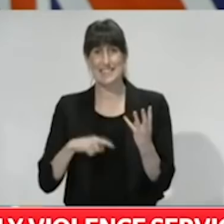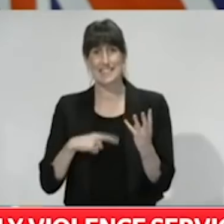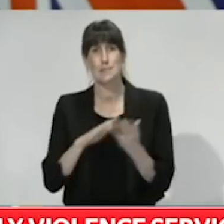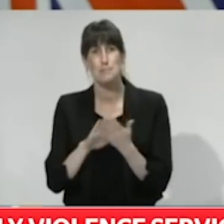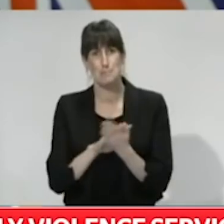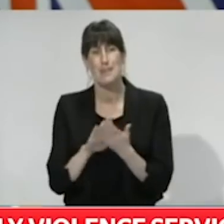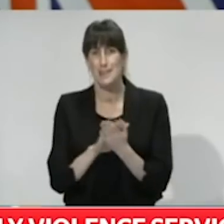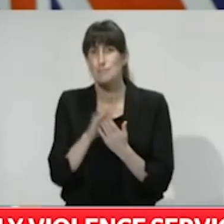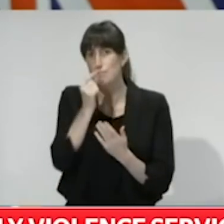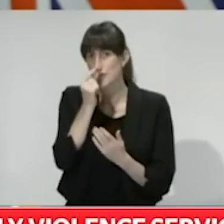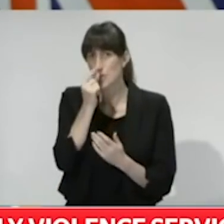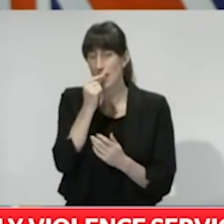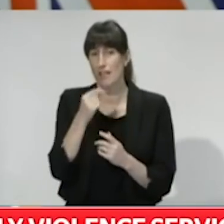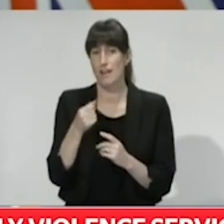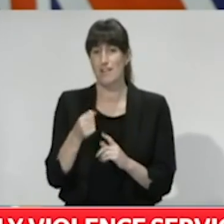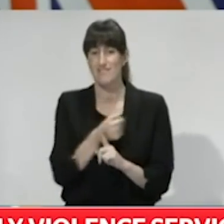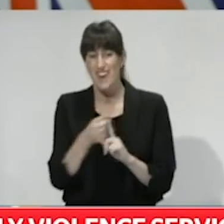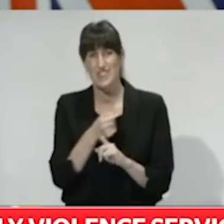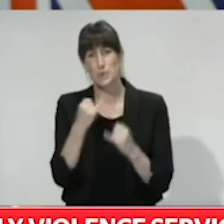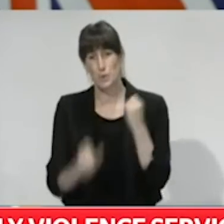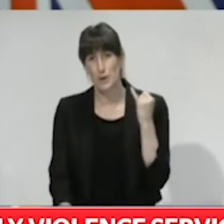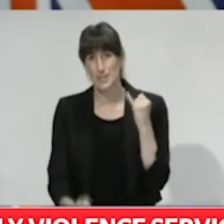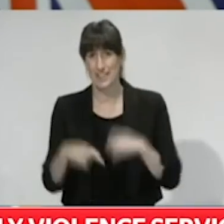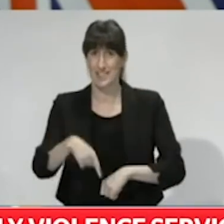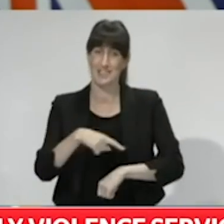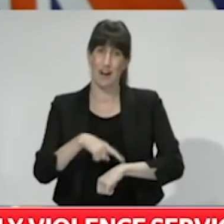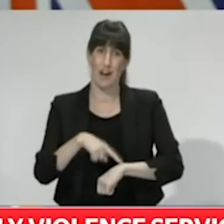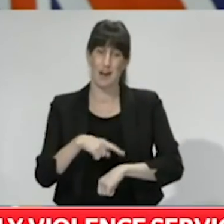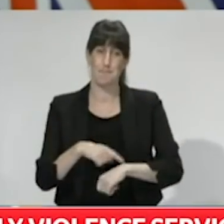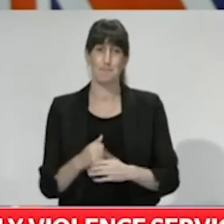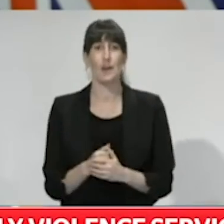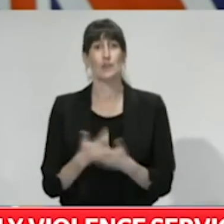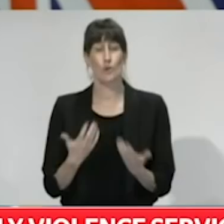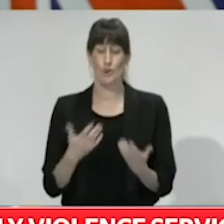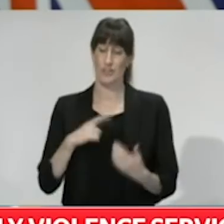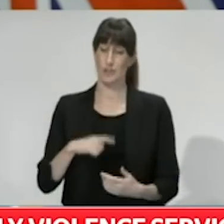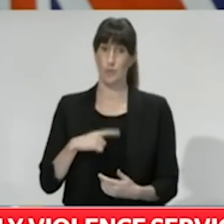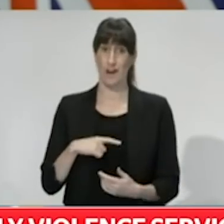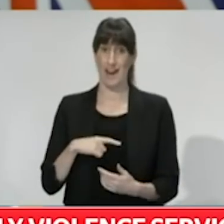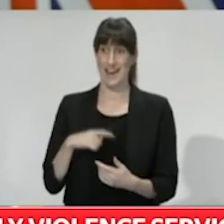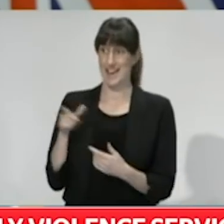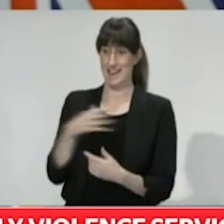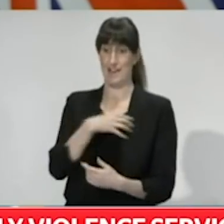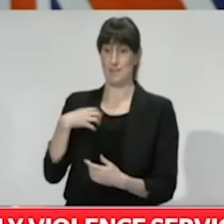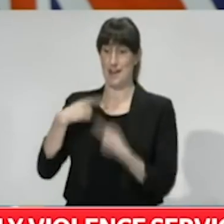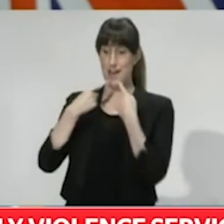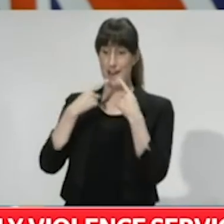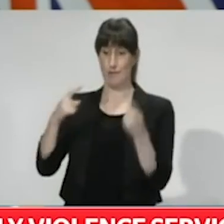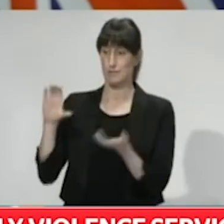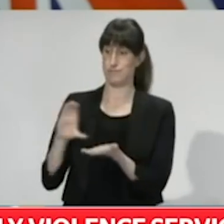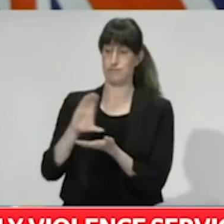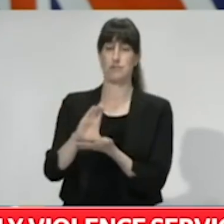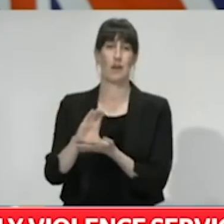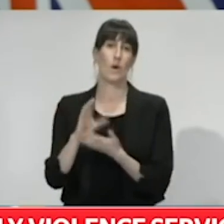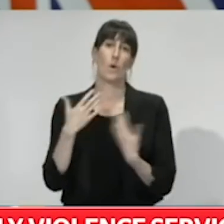what's to come. And that's why this is such a timely and welcome package. The package just outlined by